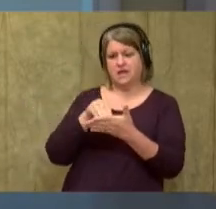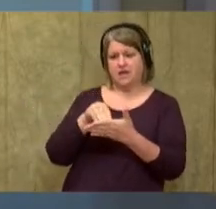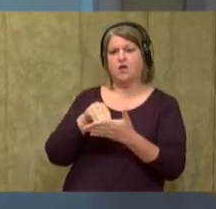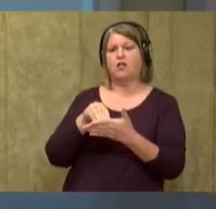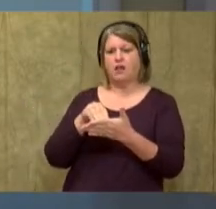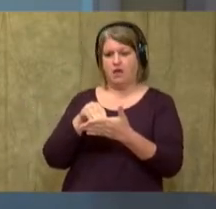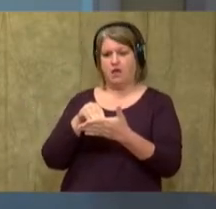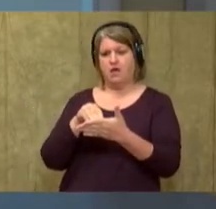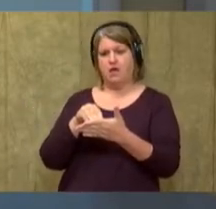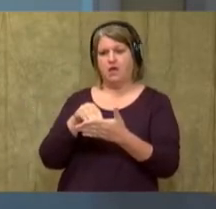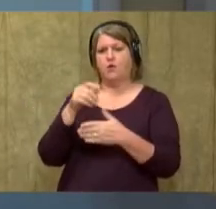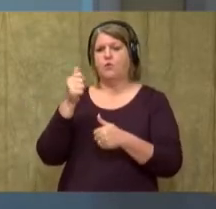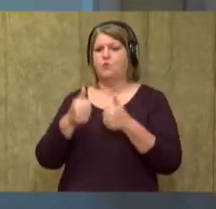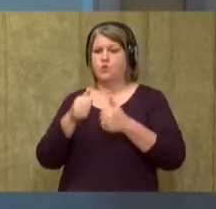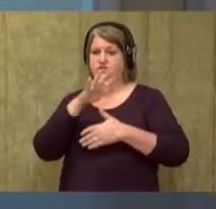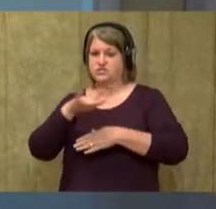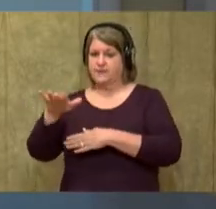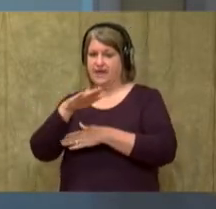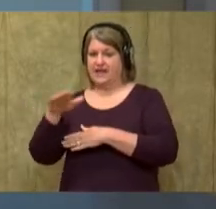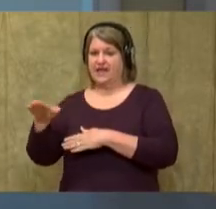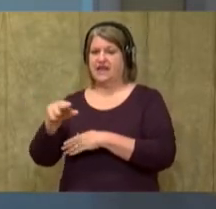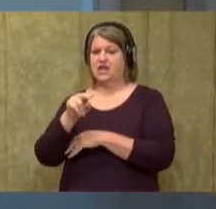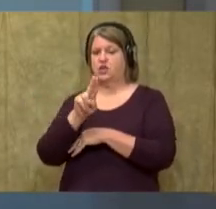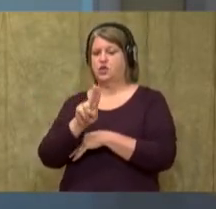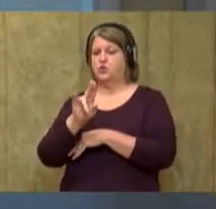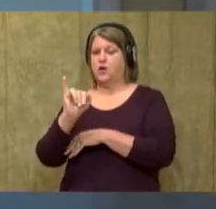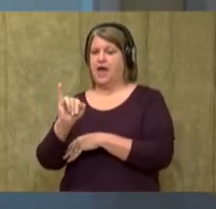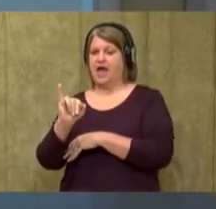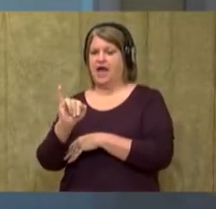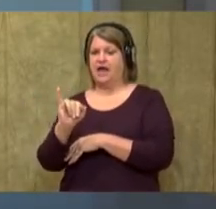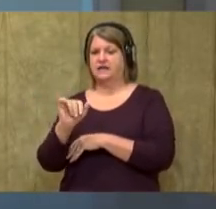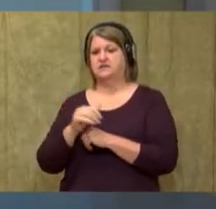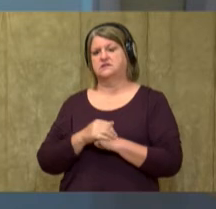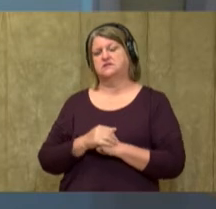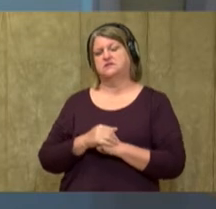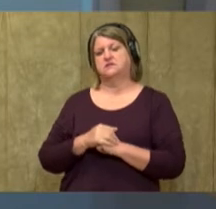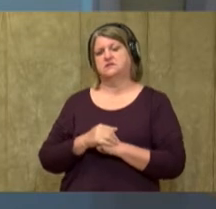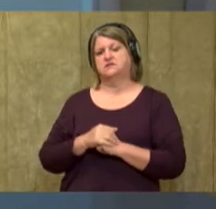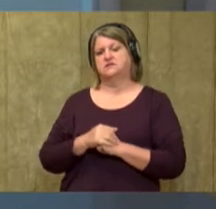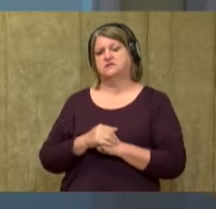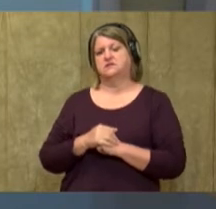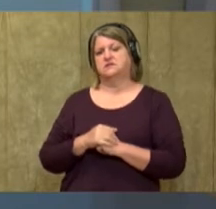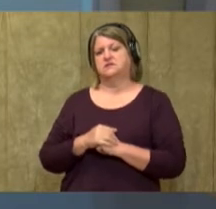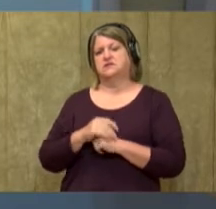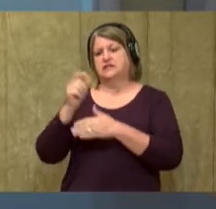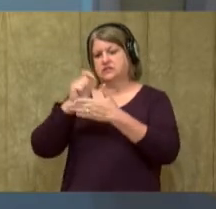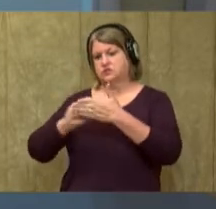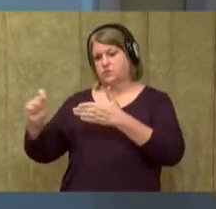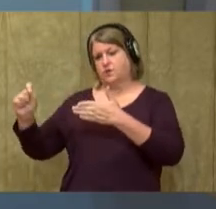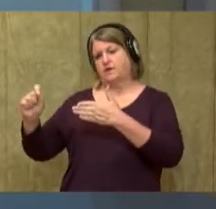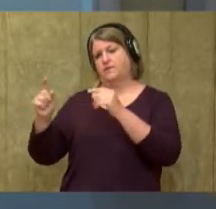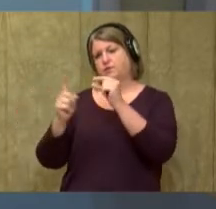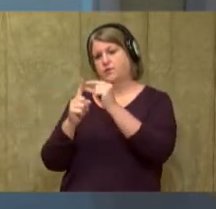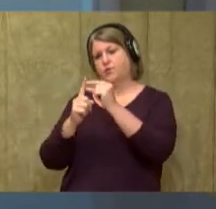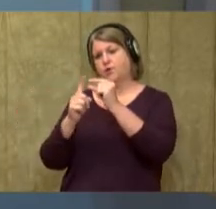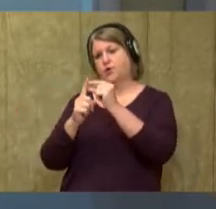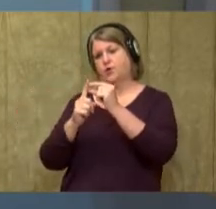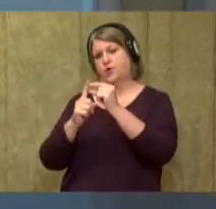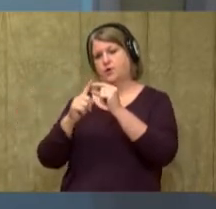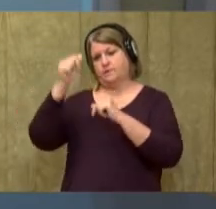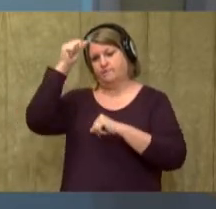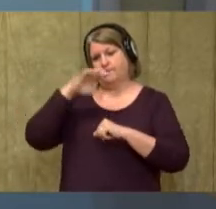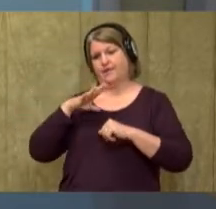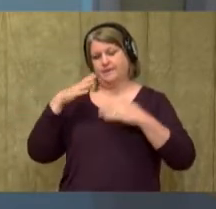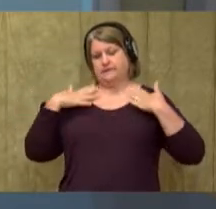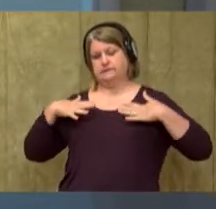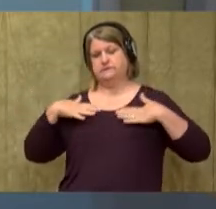spelling are we going to use? That's right. U-I. Let's write the sounds we hear in suit. Suit. Suit.